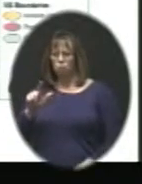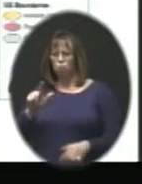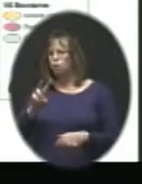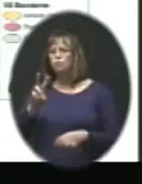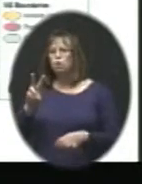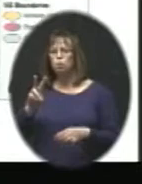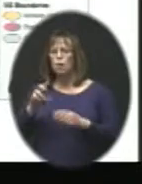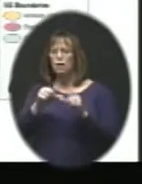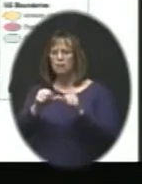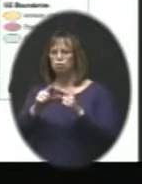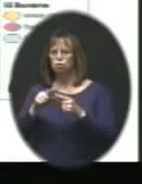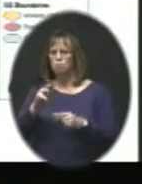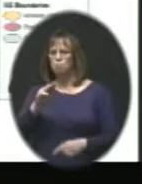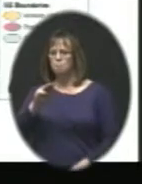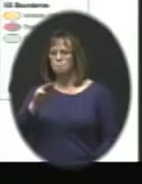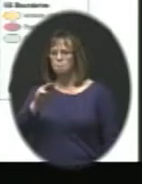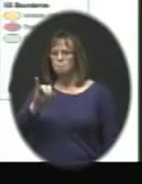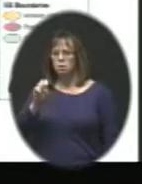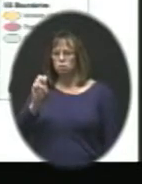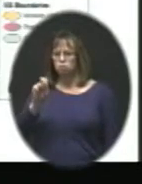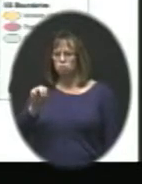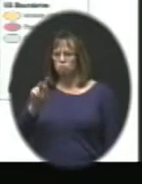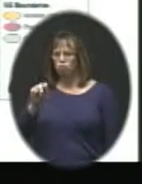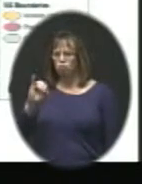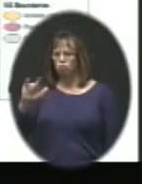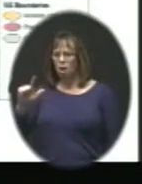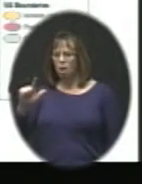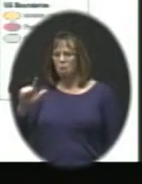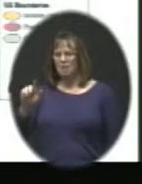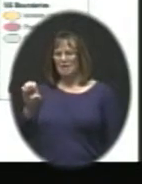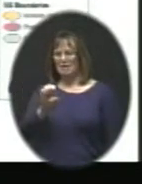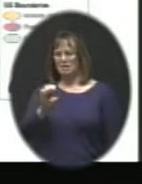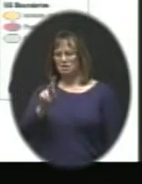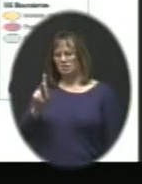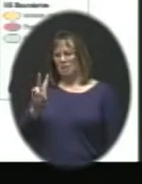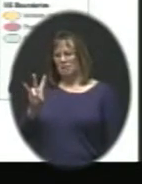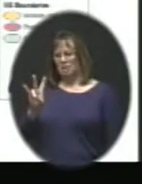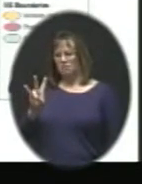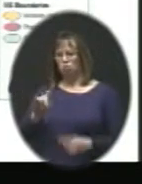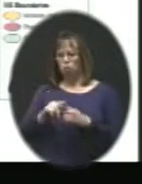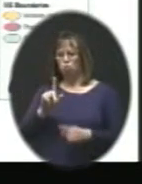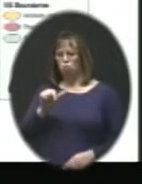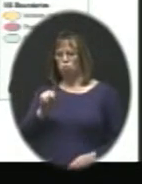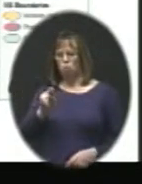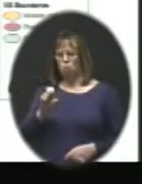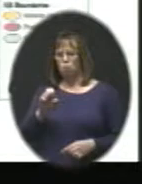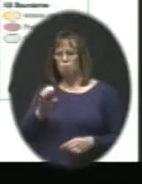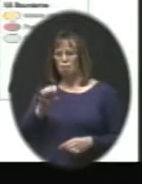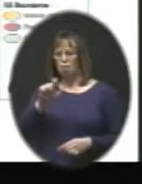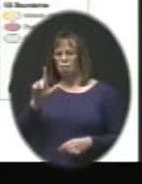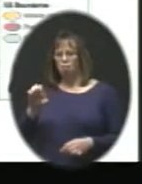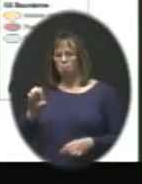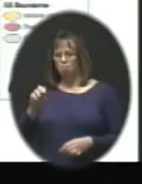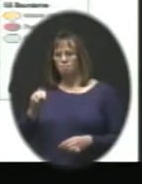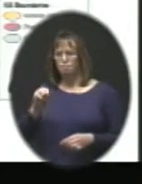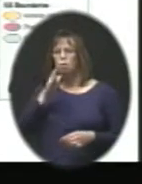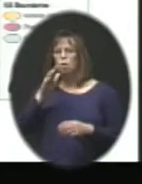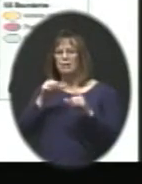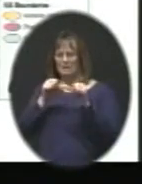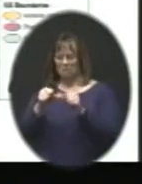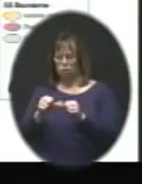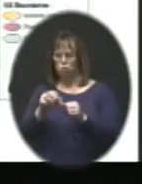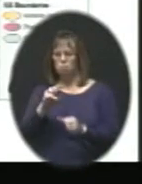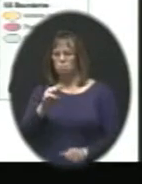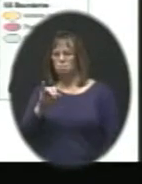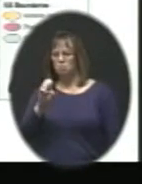that Triangle area, east of K7 to Lone Elm, they'll continue to go to Mission Trail, and that's as we look at projections